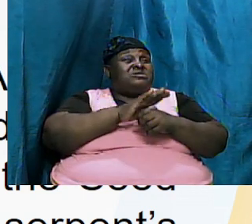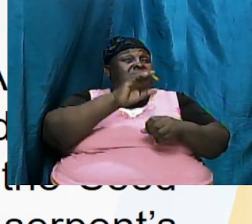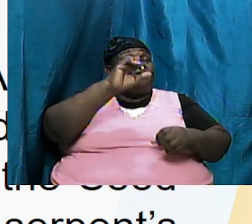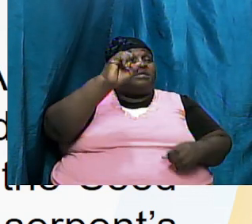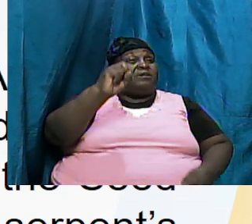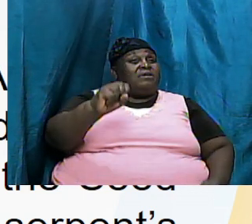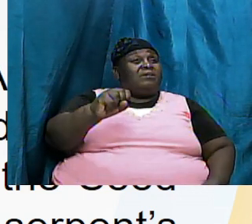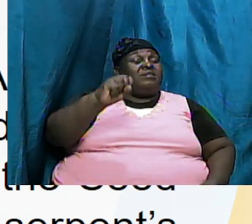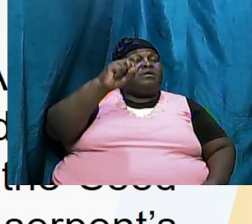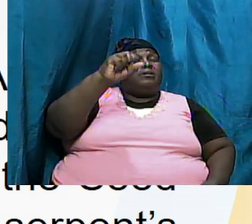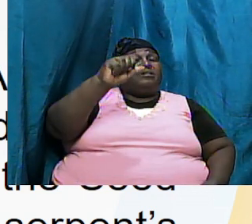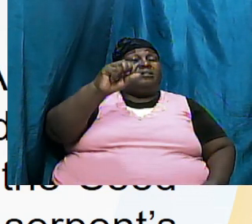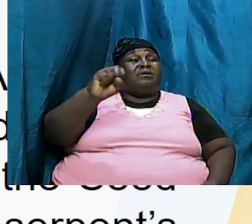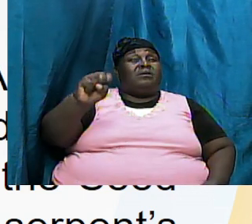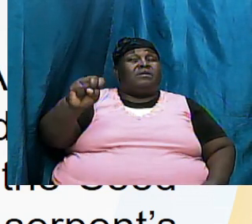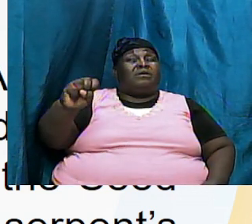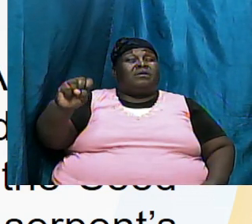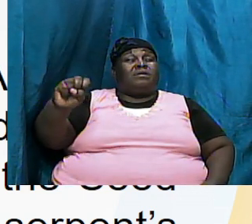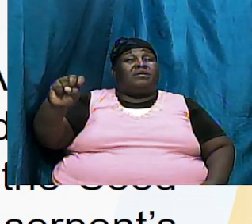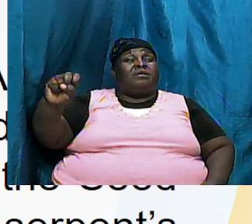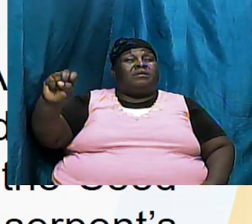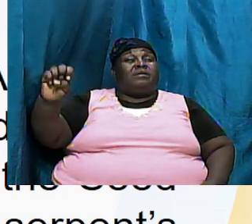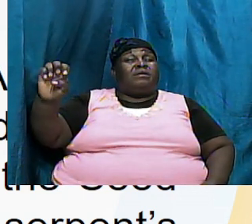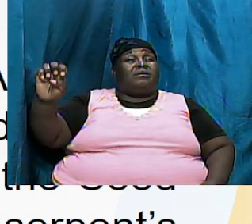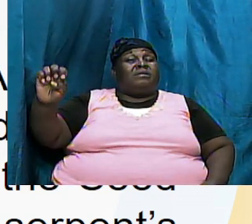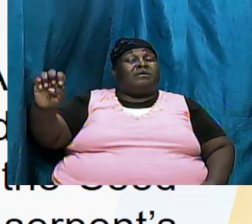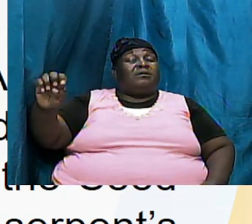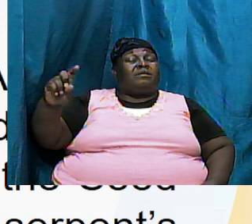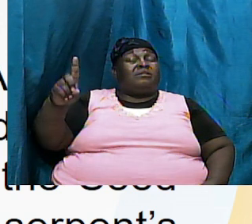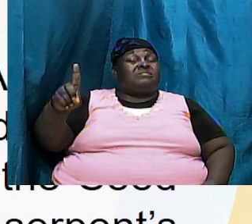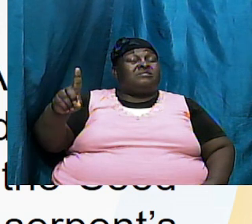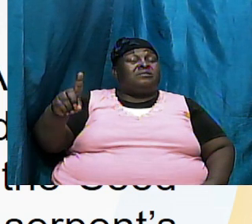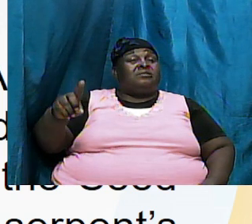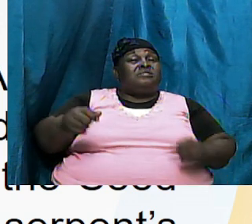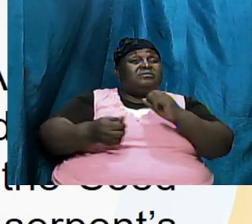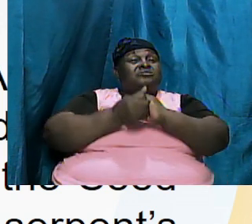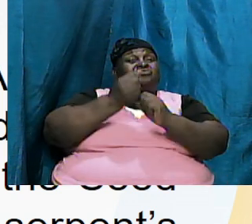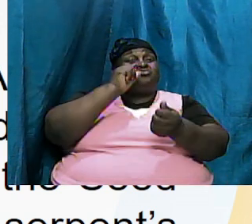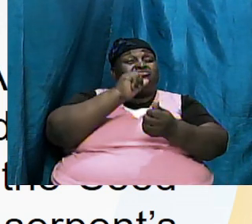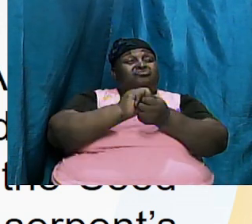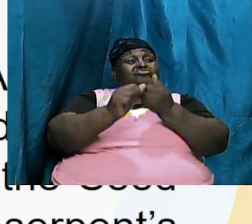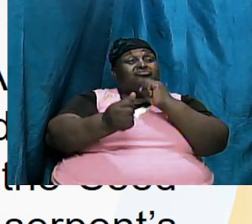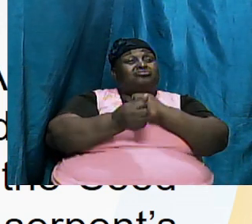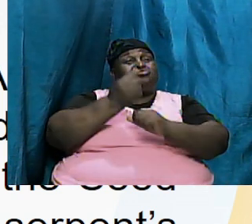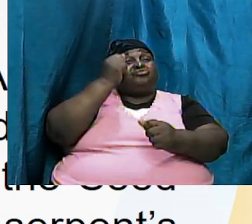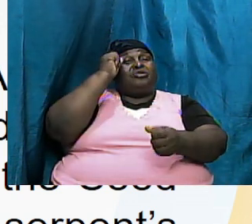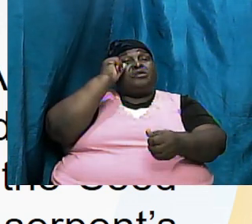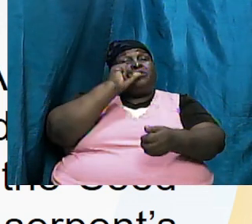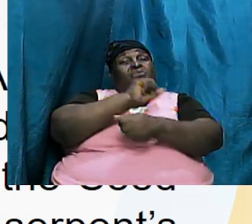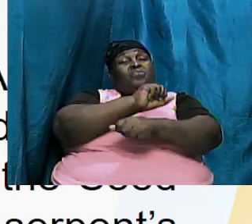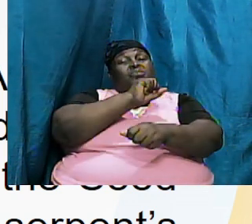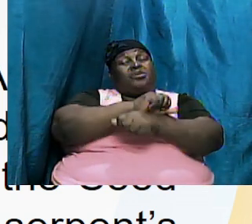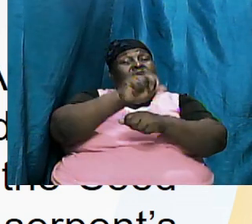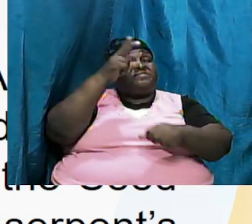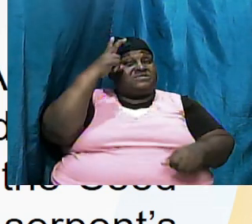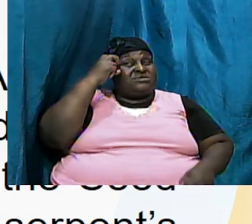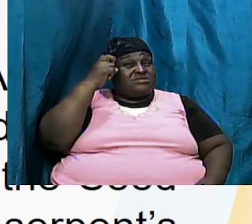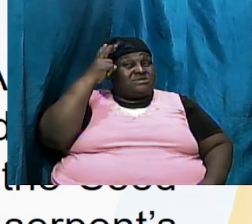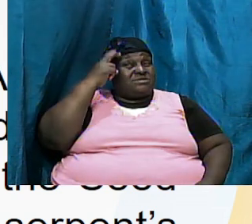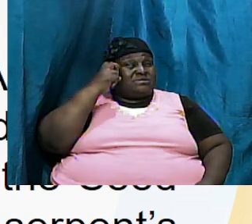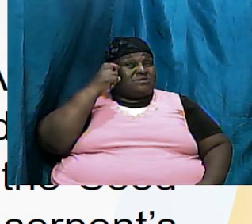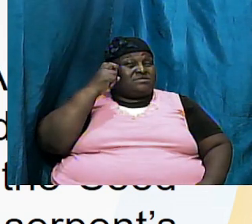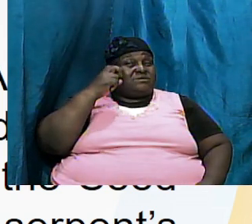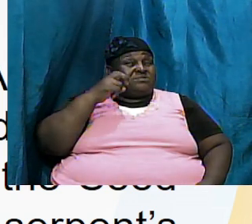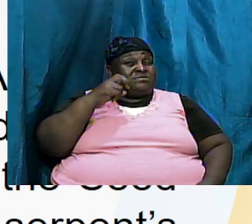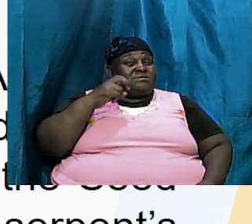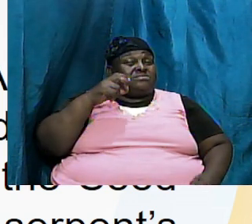destroy the works of the enemy the works of Satan and without reading the rest of them